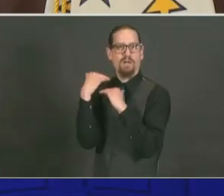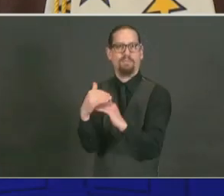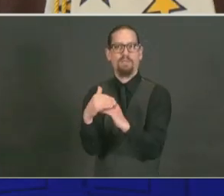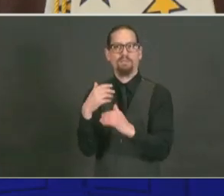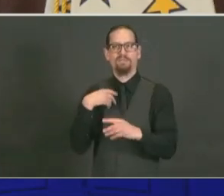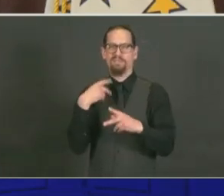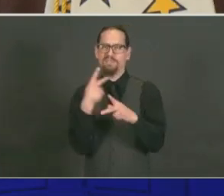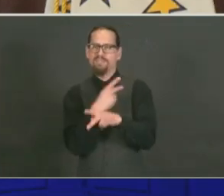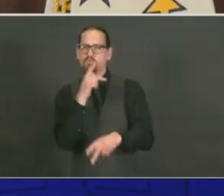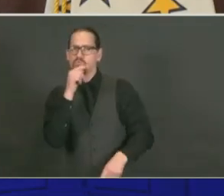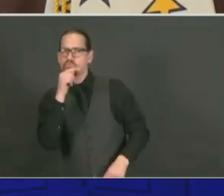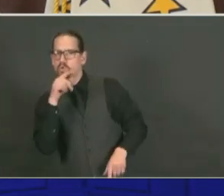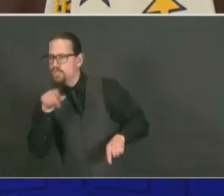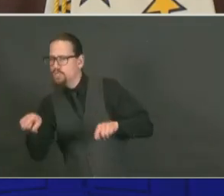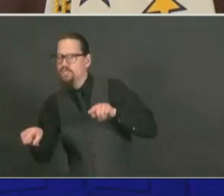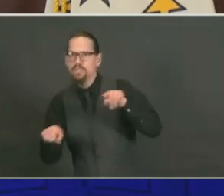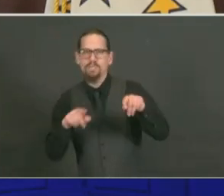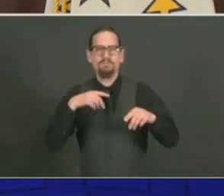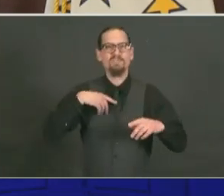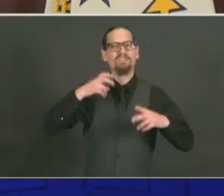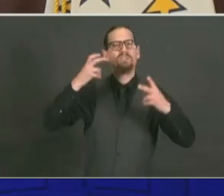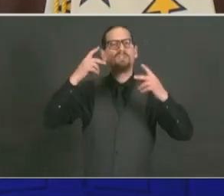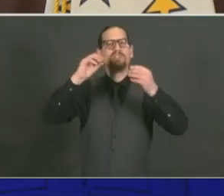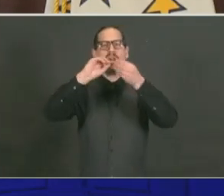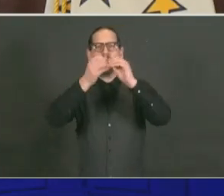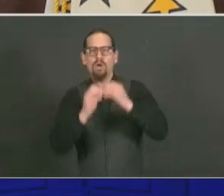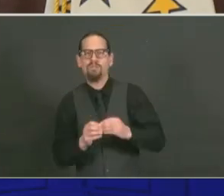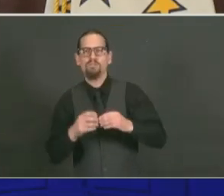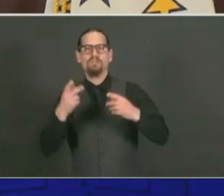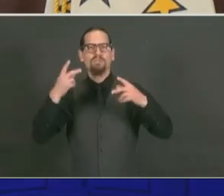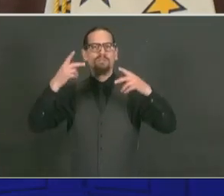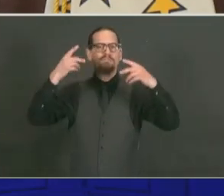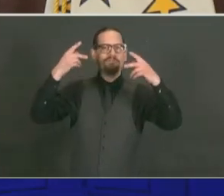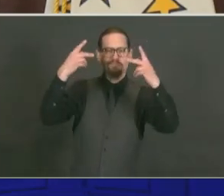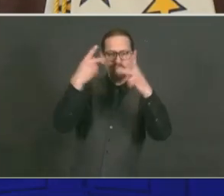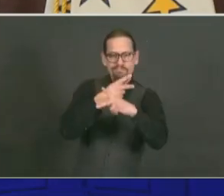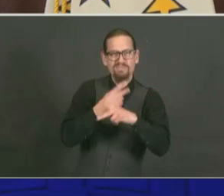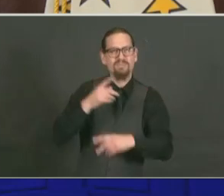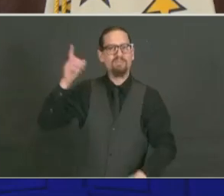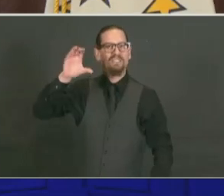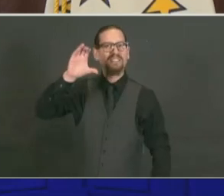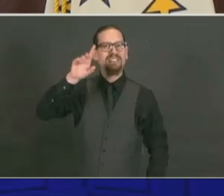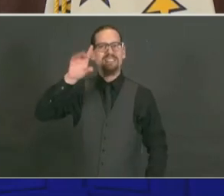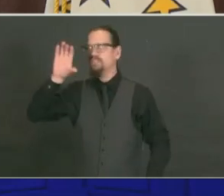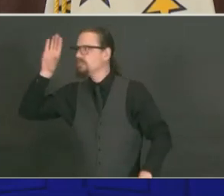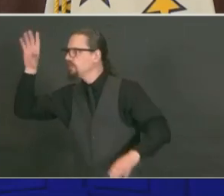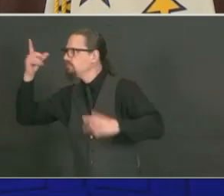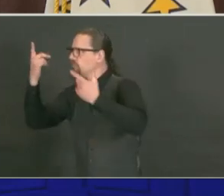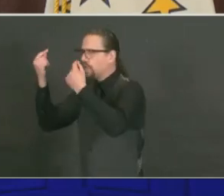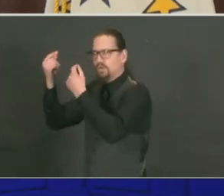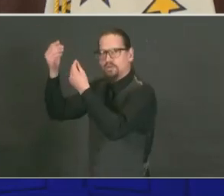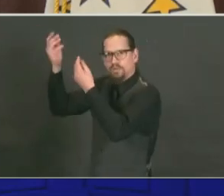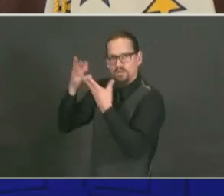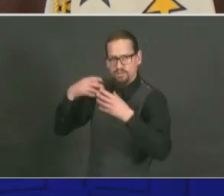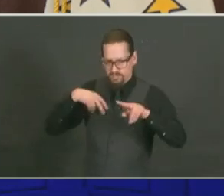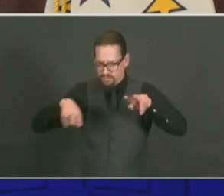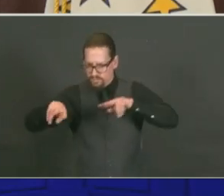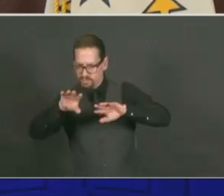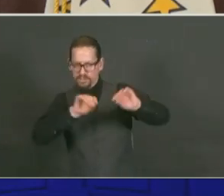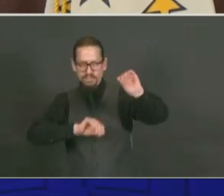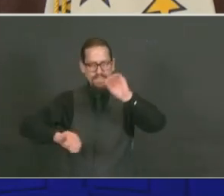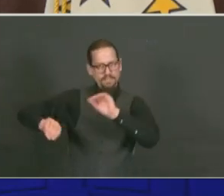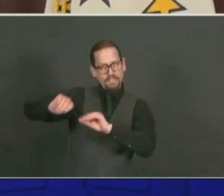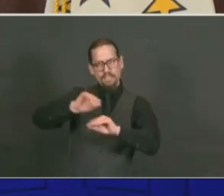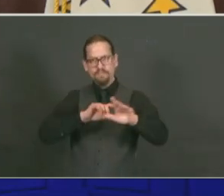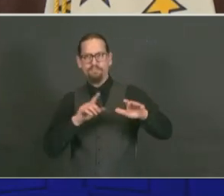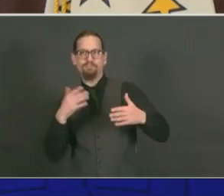CDC and others. The aim of our phase one vaccination program has been to ensure the stability of our healthcare system and protecting